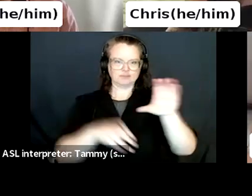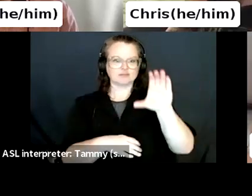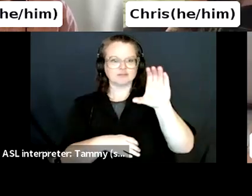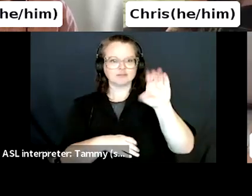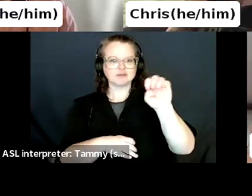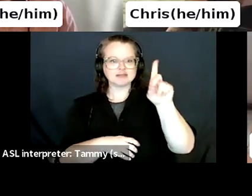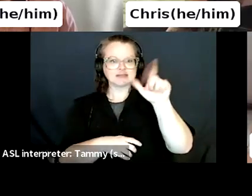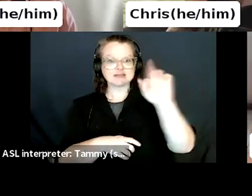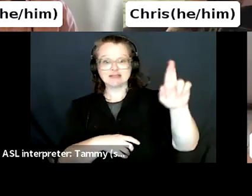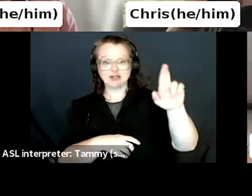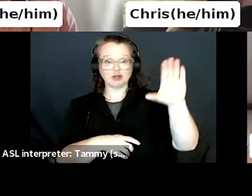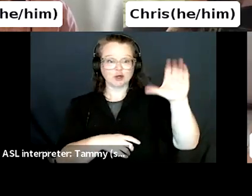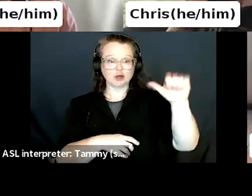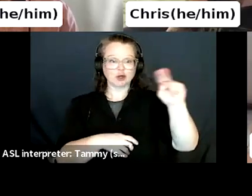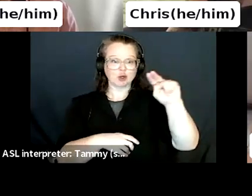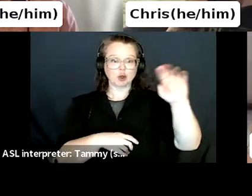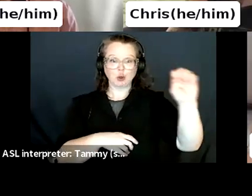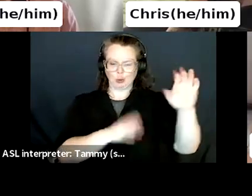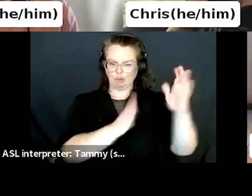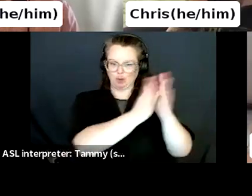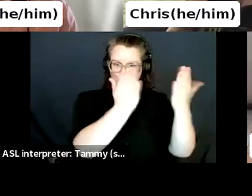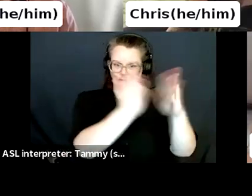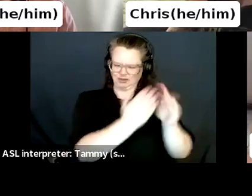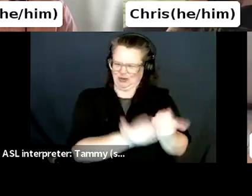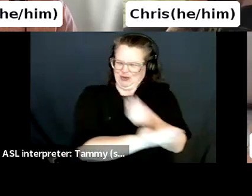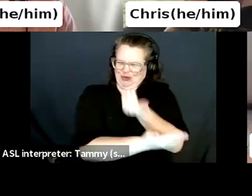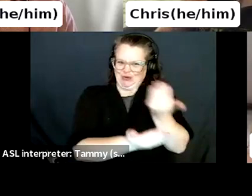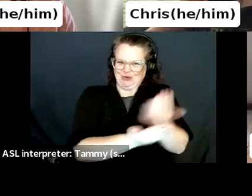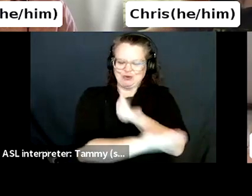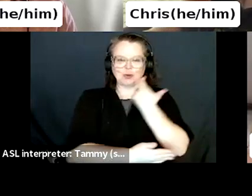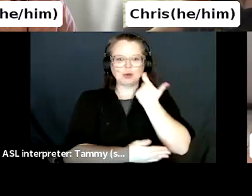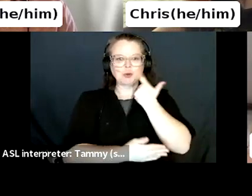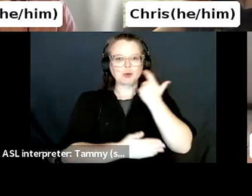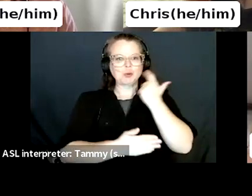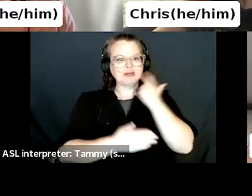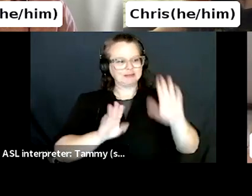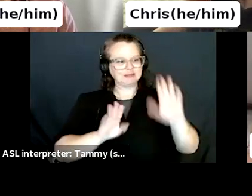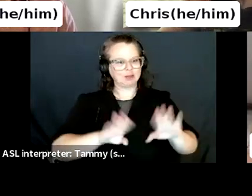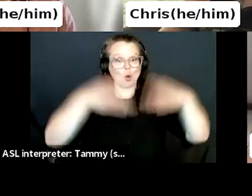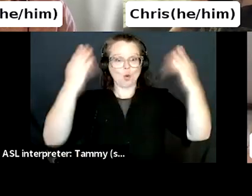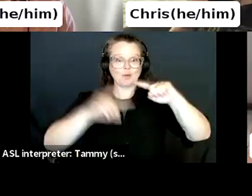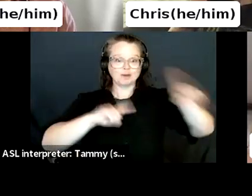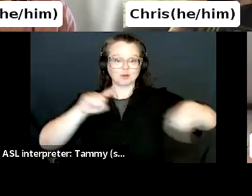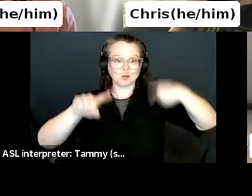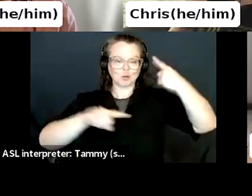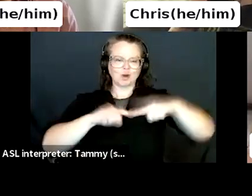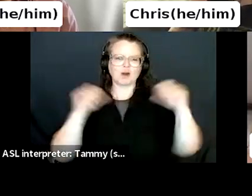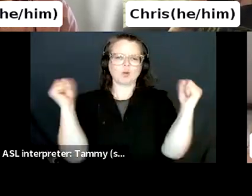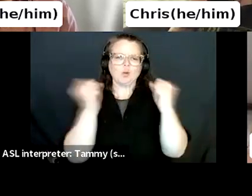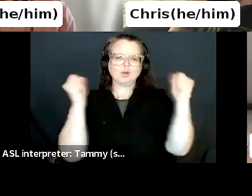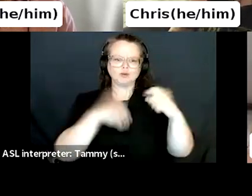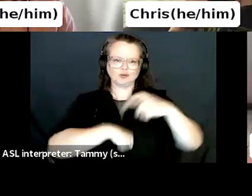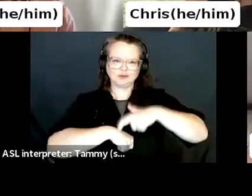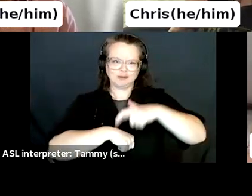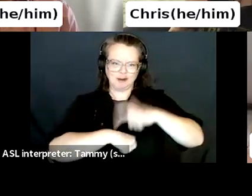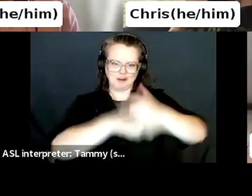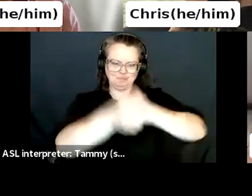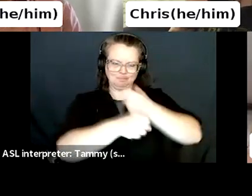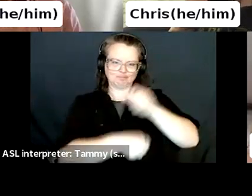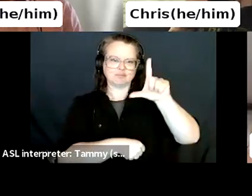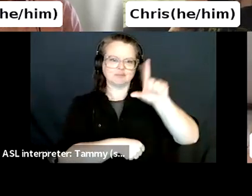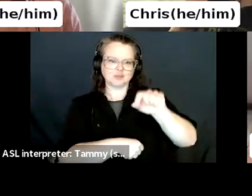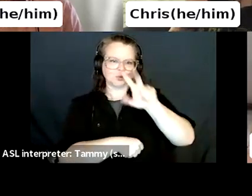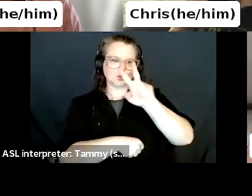Books is still fairly new, having opened its doors in late 2022. And finally, Penny